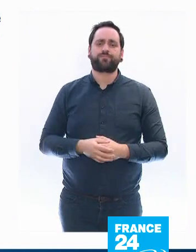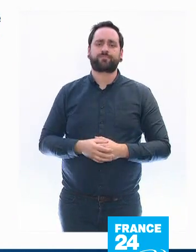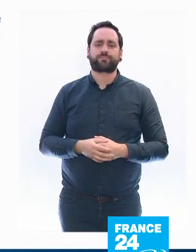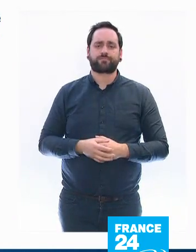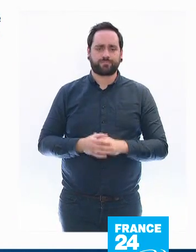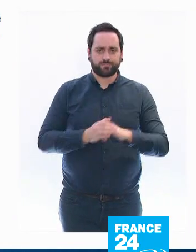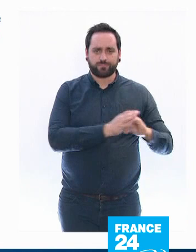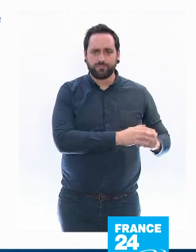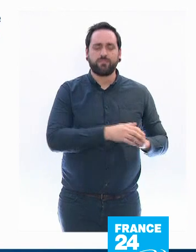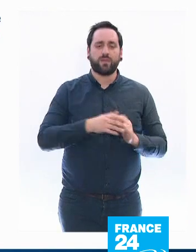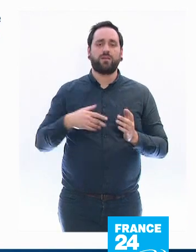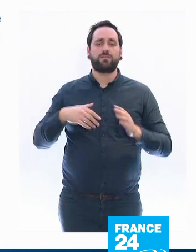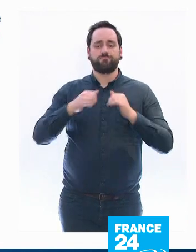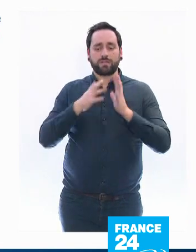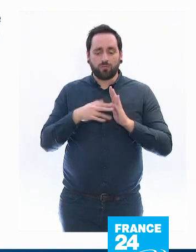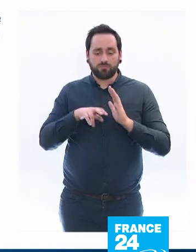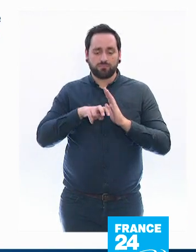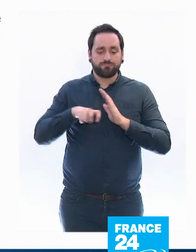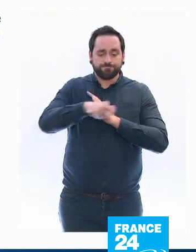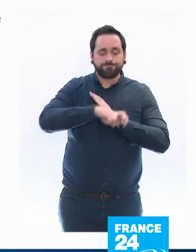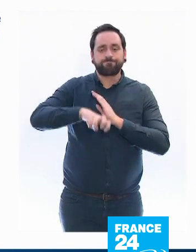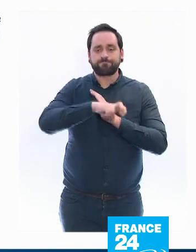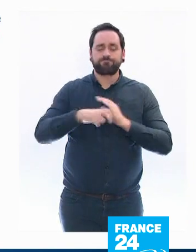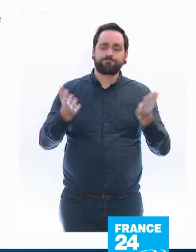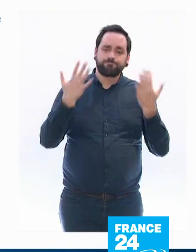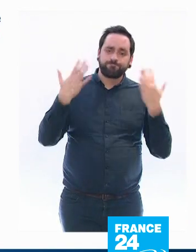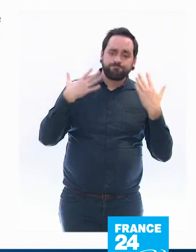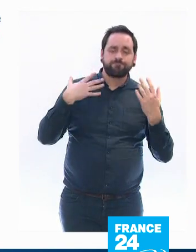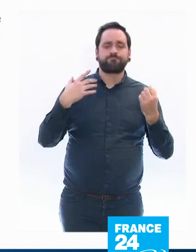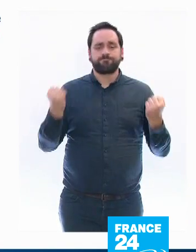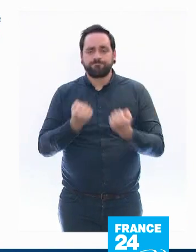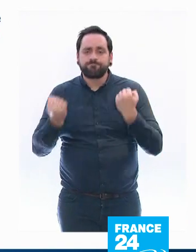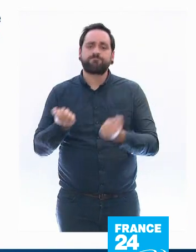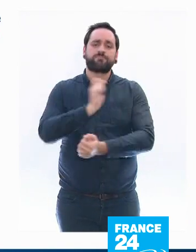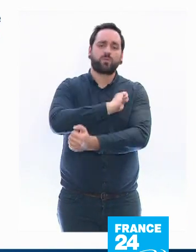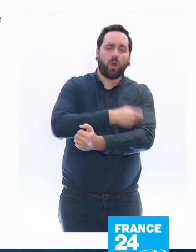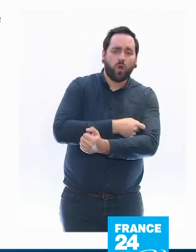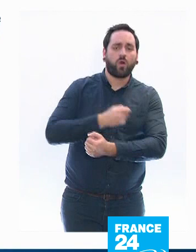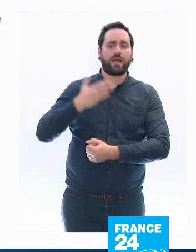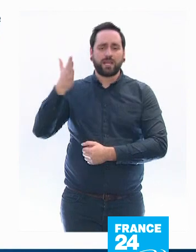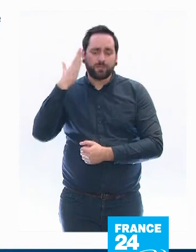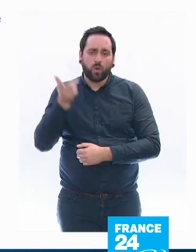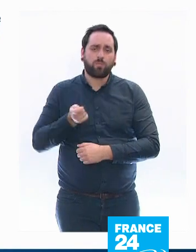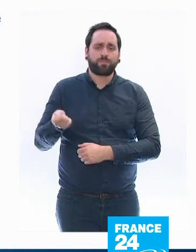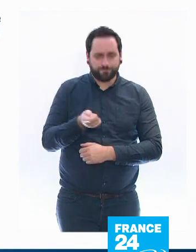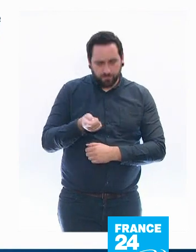You can leave the house for a maximum of one hour to do physical exercise or to take your pets for a walk.